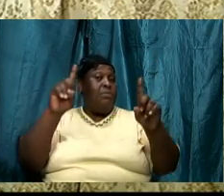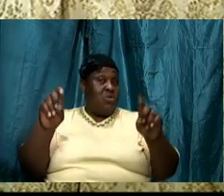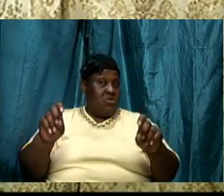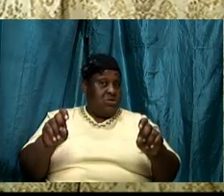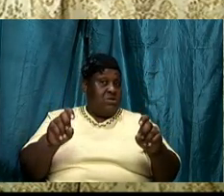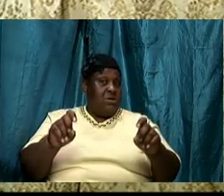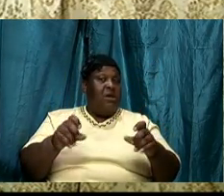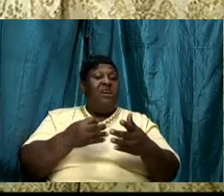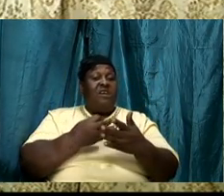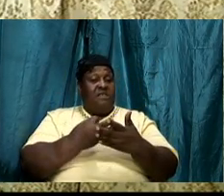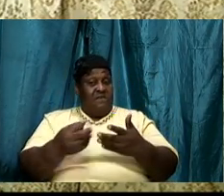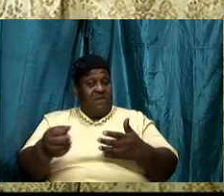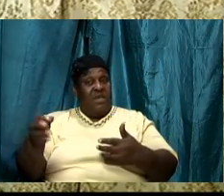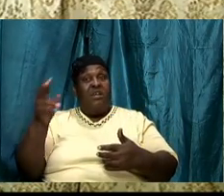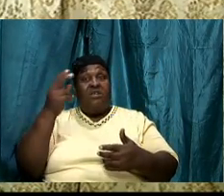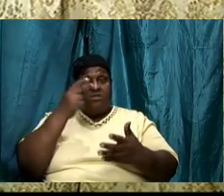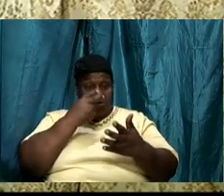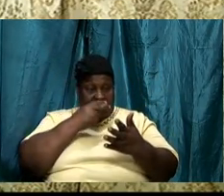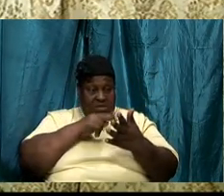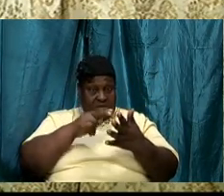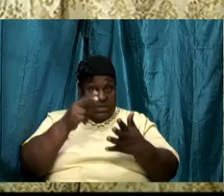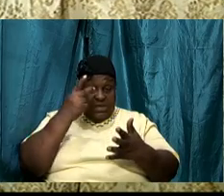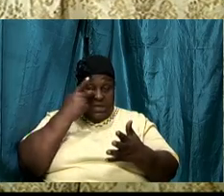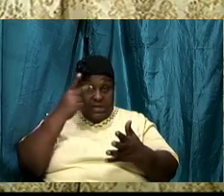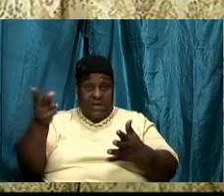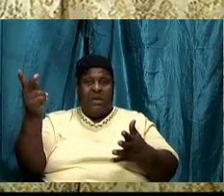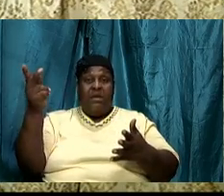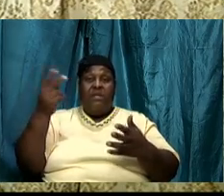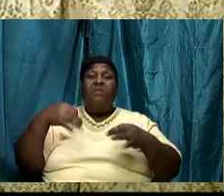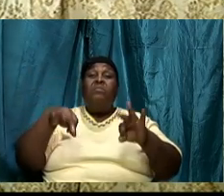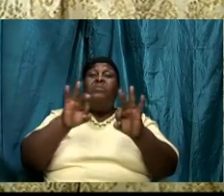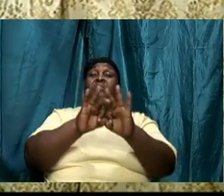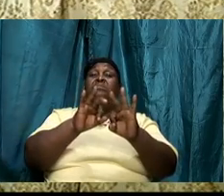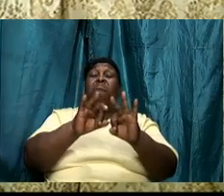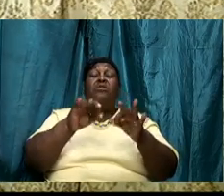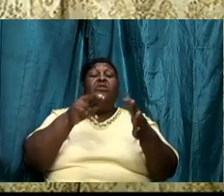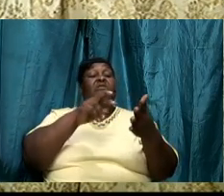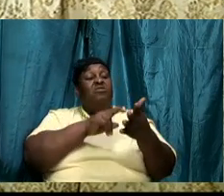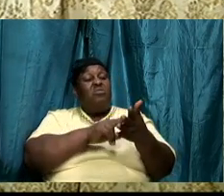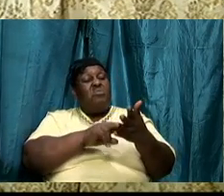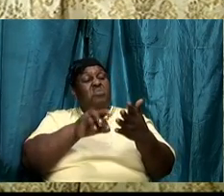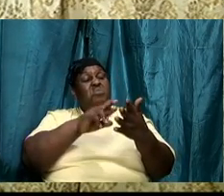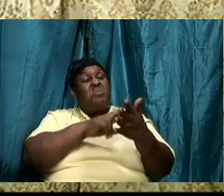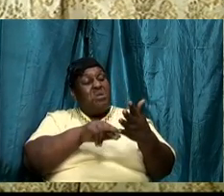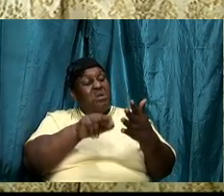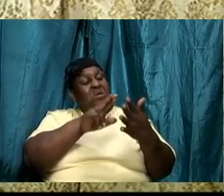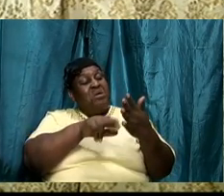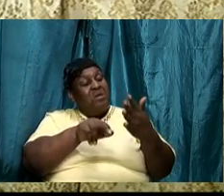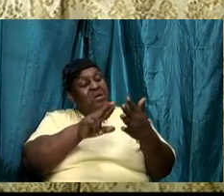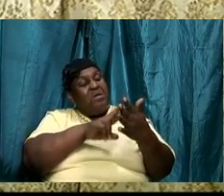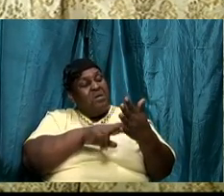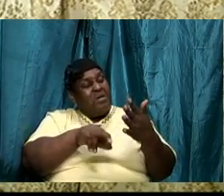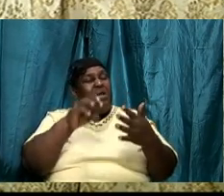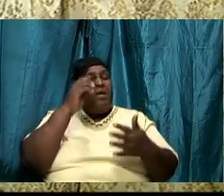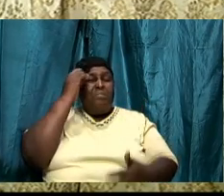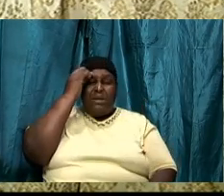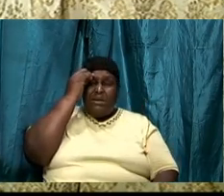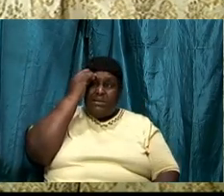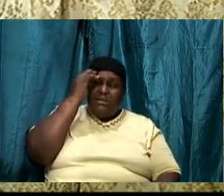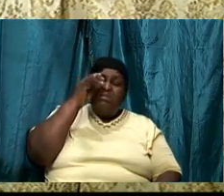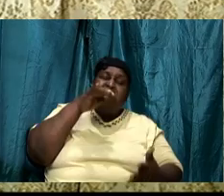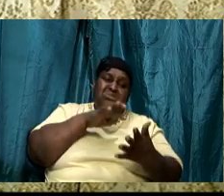of reading and absorbing, of studying and meditating